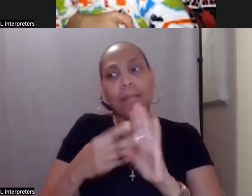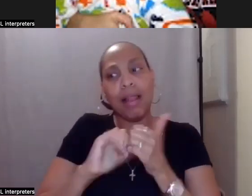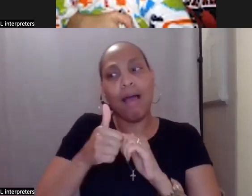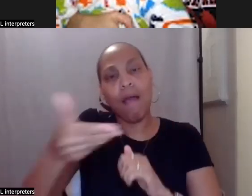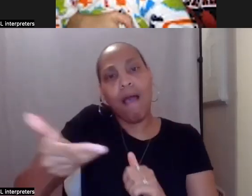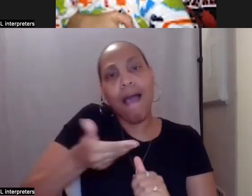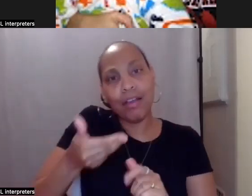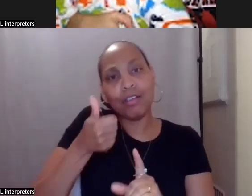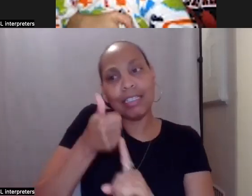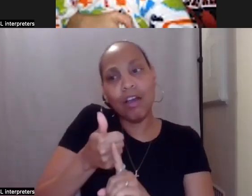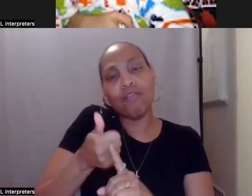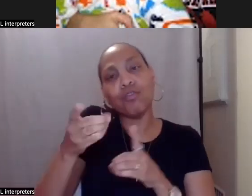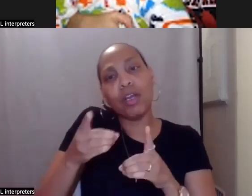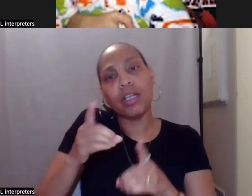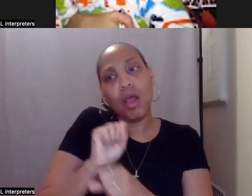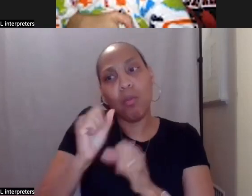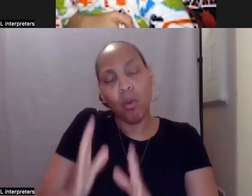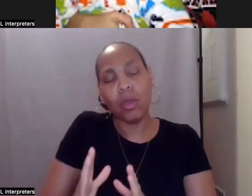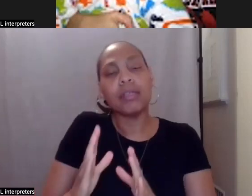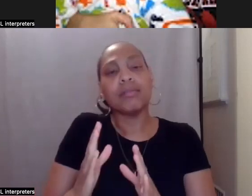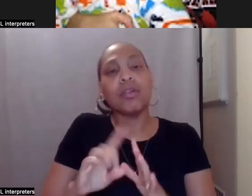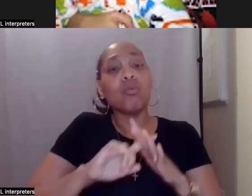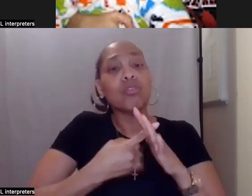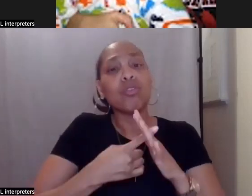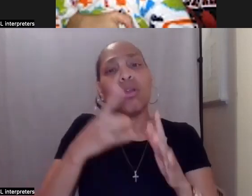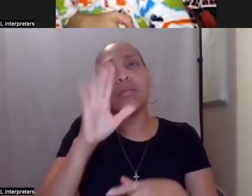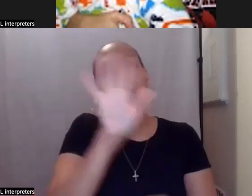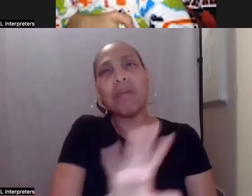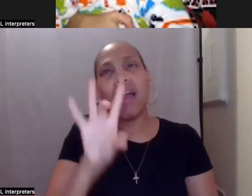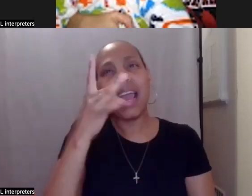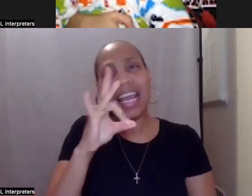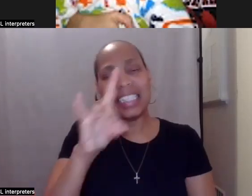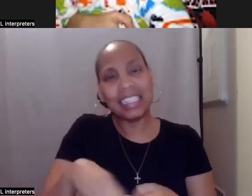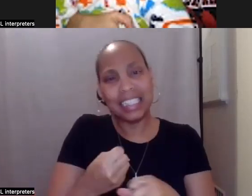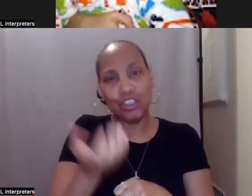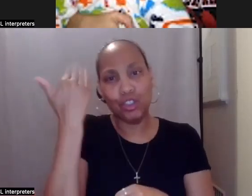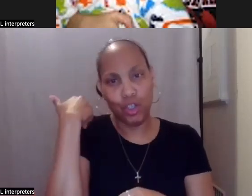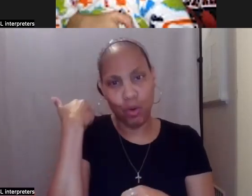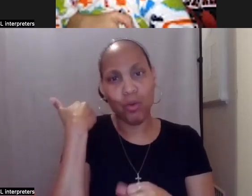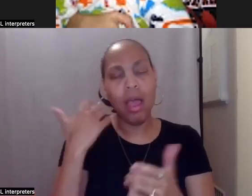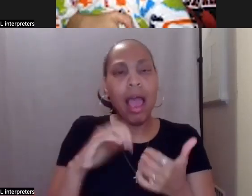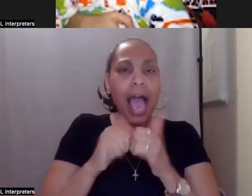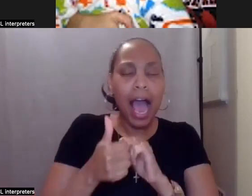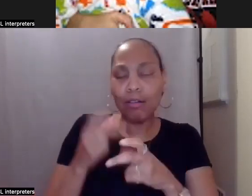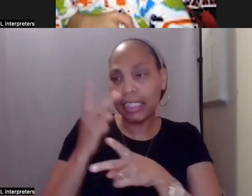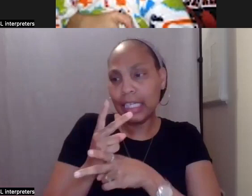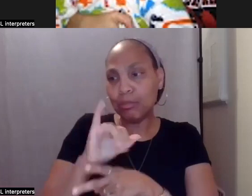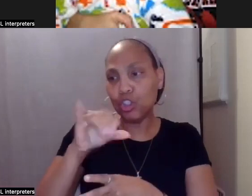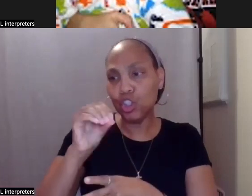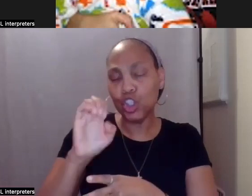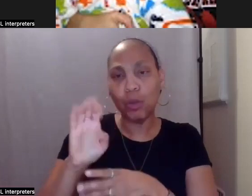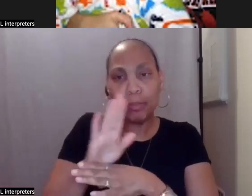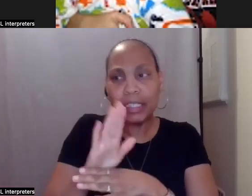began more than 18 years ago, just thinking of ways to fill Joe's day. That's how I looked at